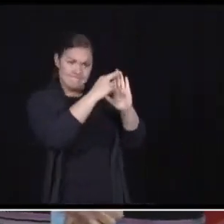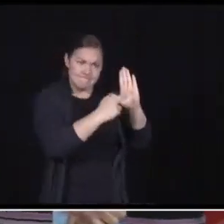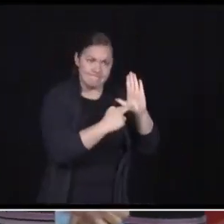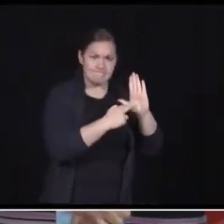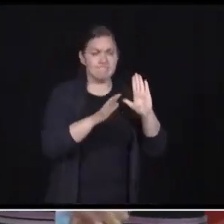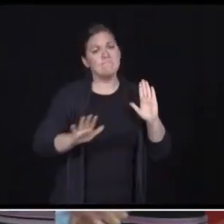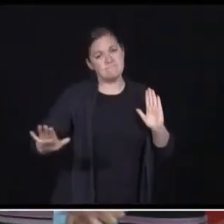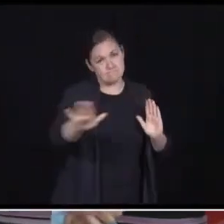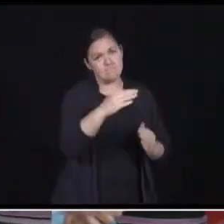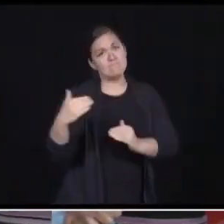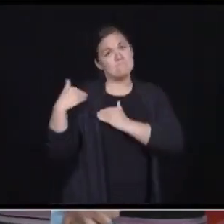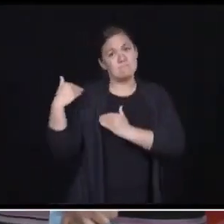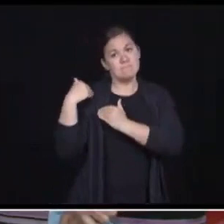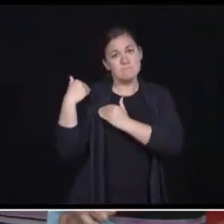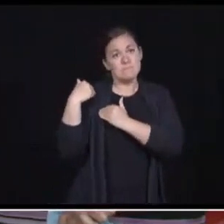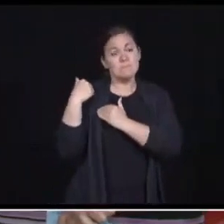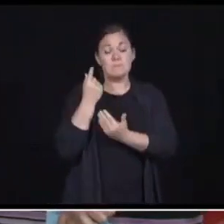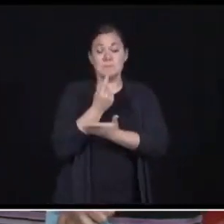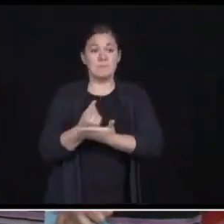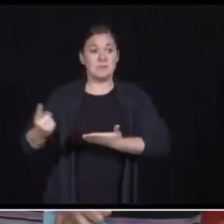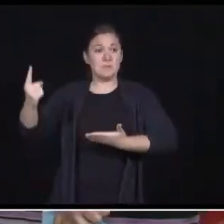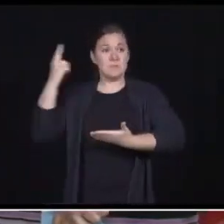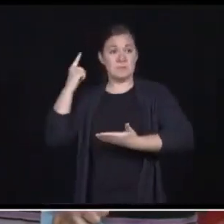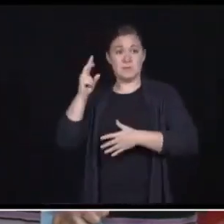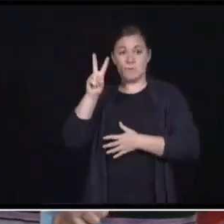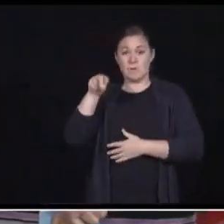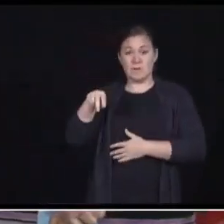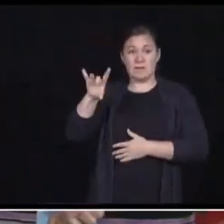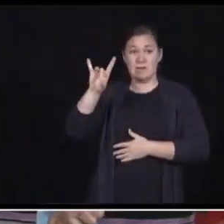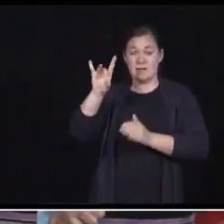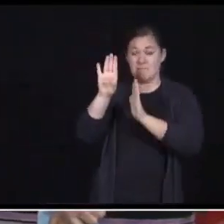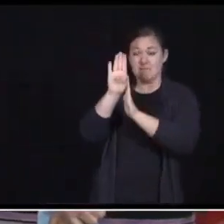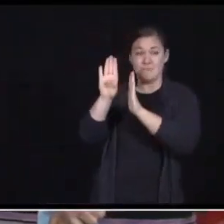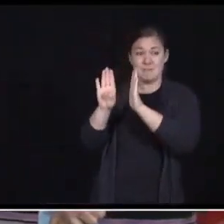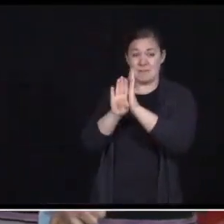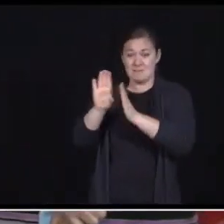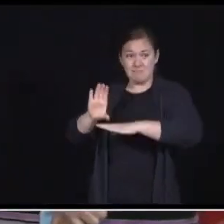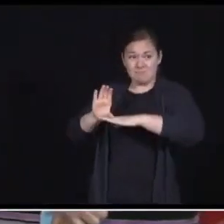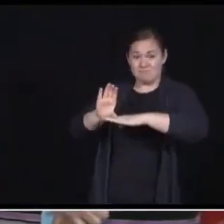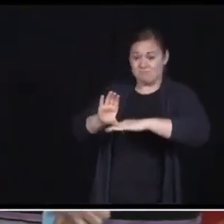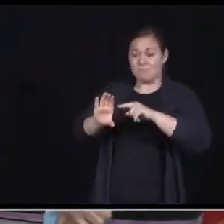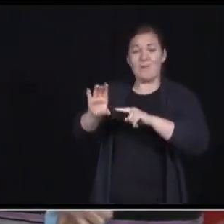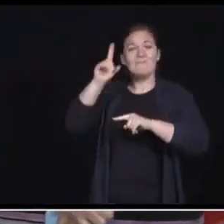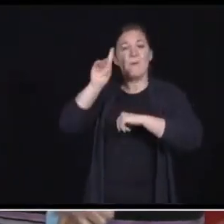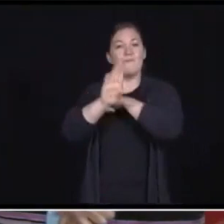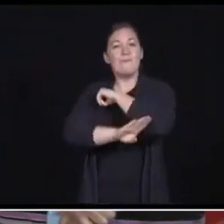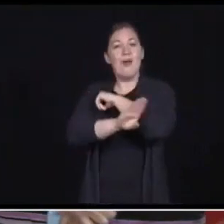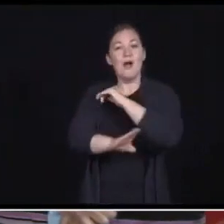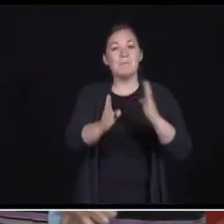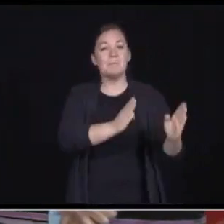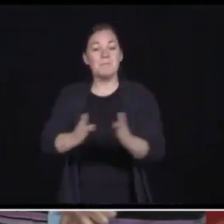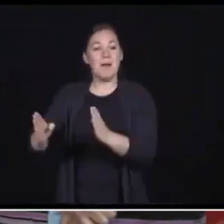Last week we released our $2.8 billion COVID-19 fall preparedness plan to fortify the front lines